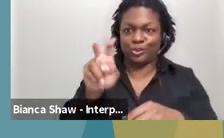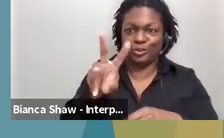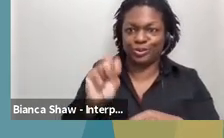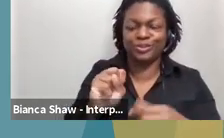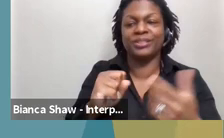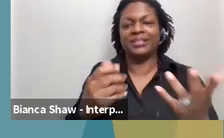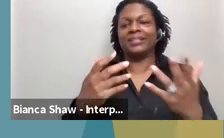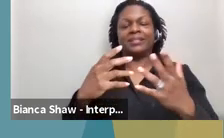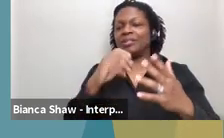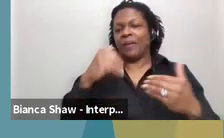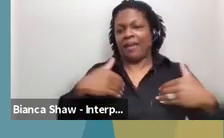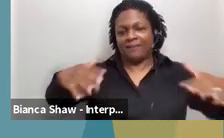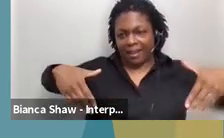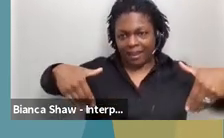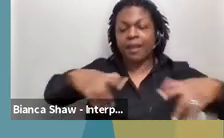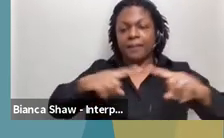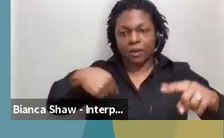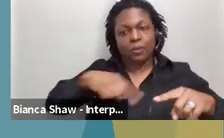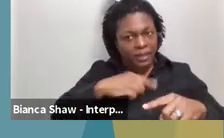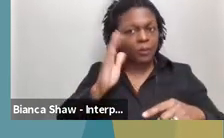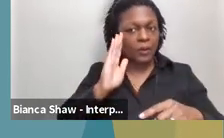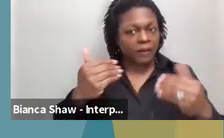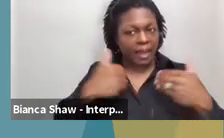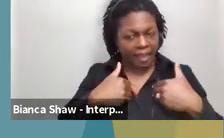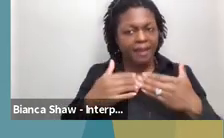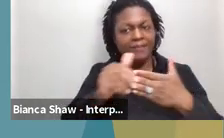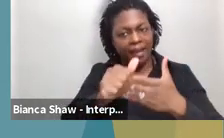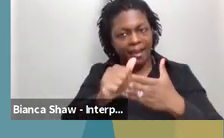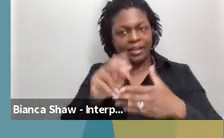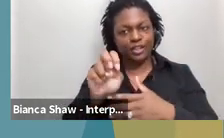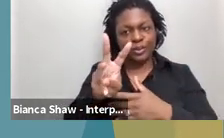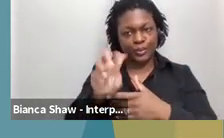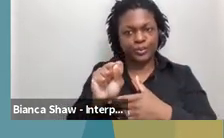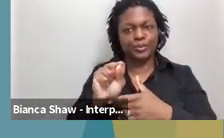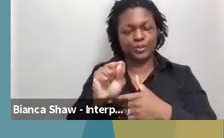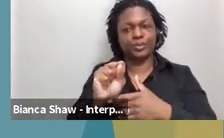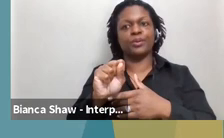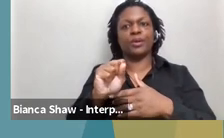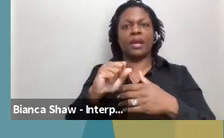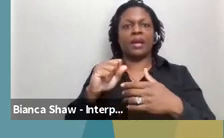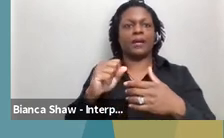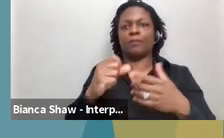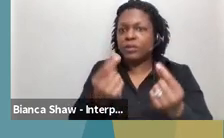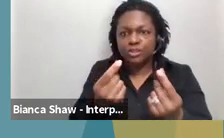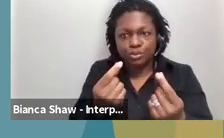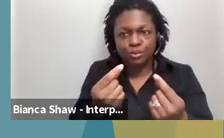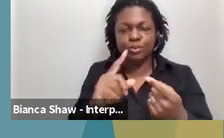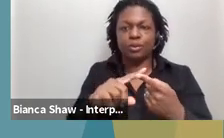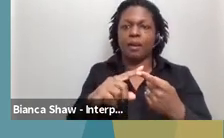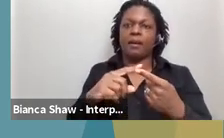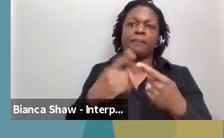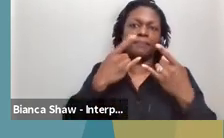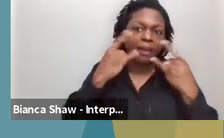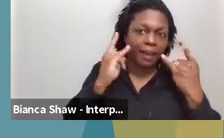guidance coming from the department in relation to mask updates, social distancing, and some of those